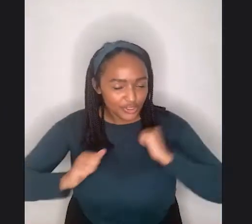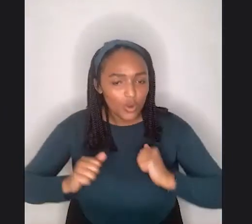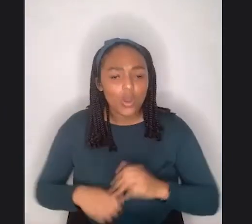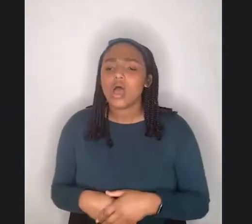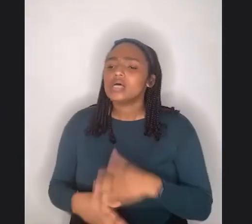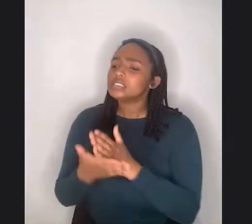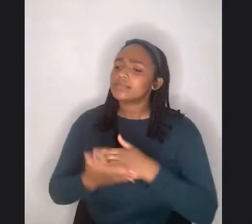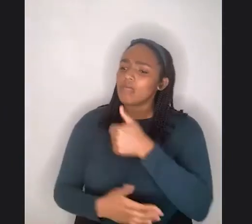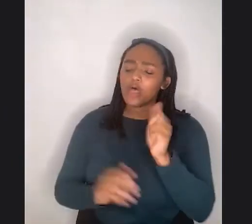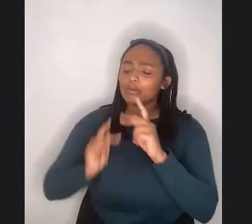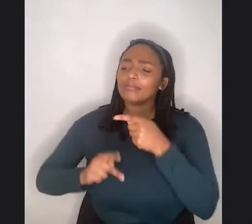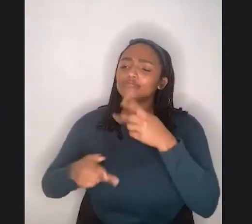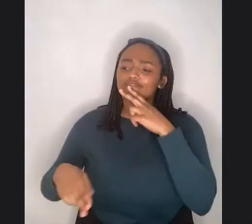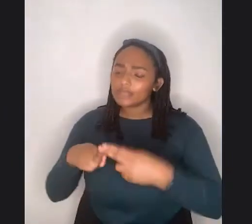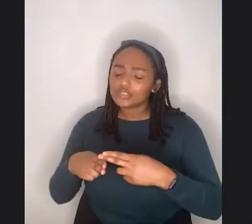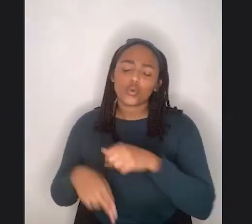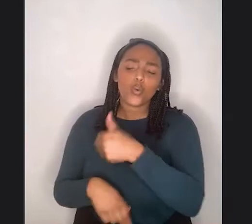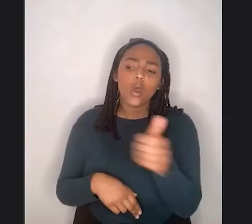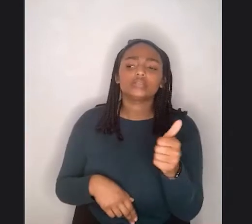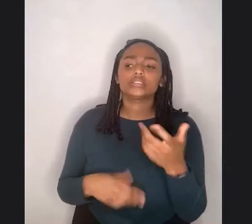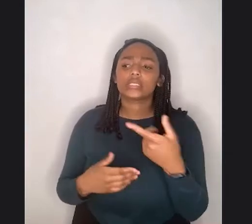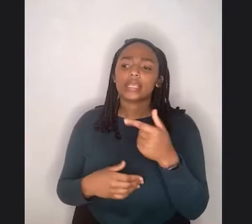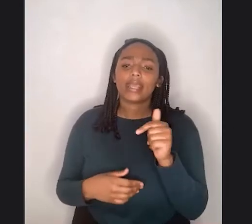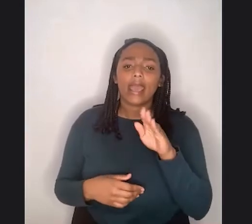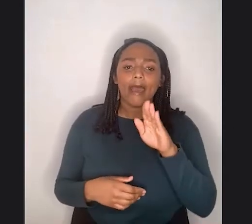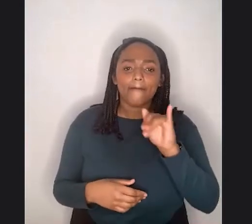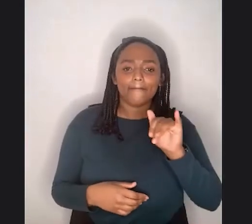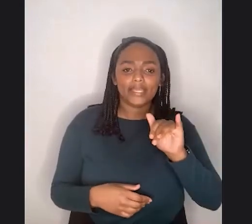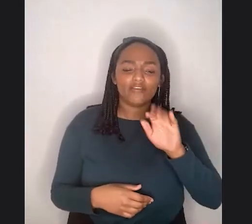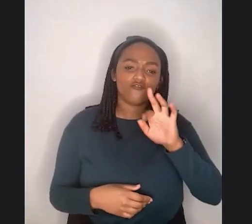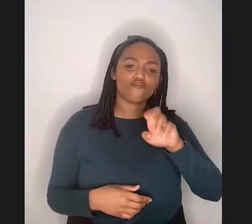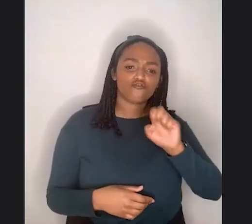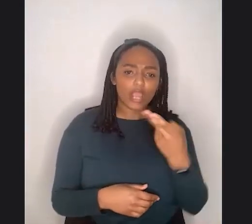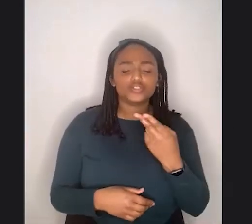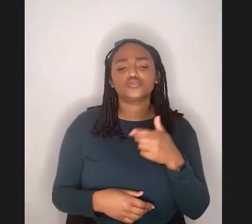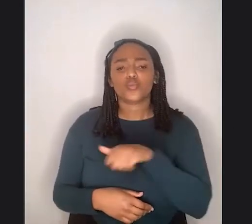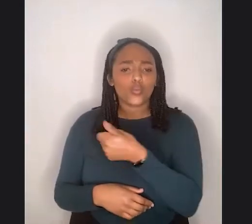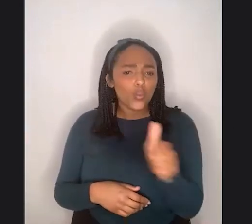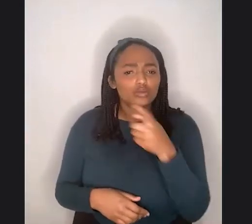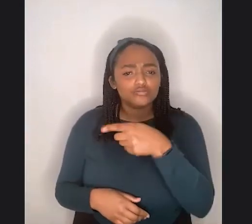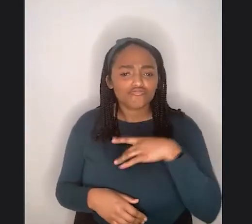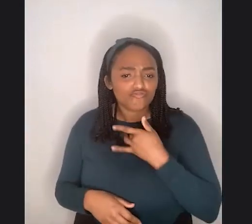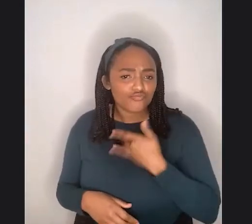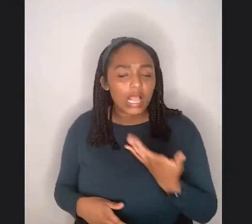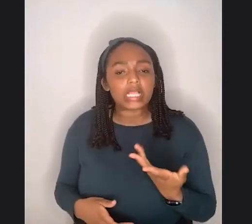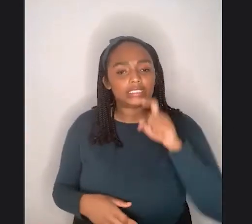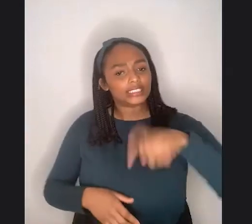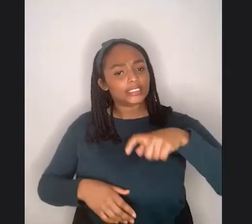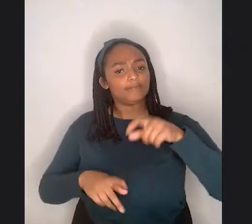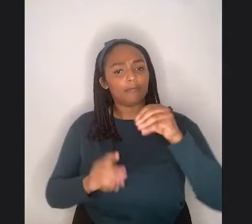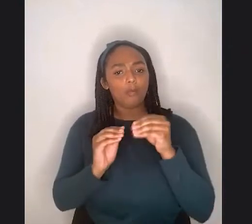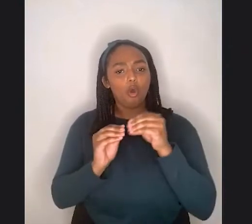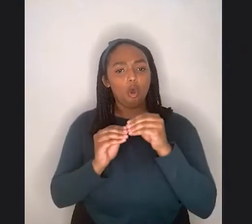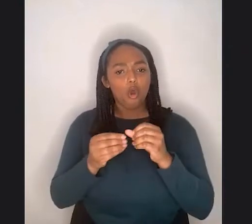Ivy from fat women of color, you mentioned Gabby Fresh, who were some of the other people that were, that you feel need to be, um,